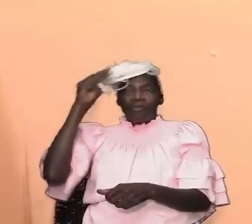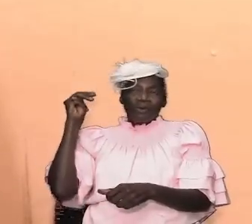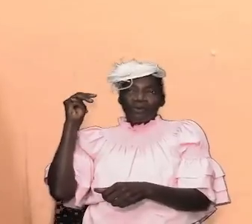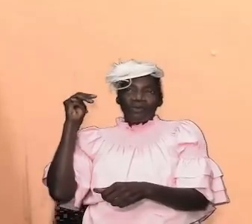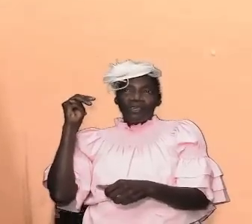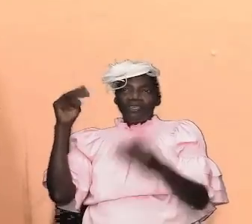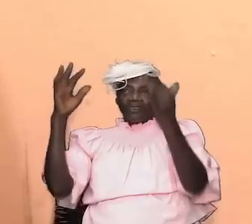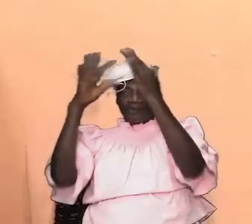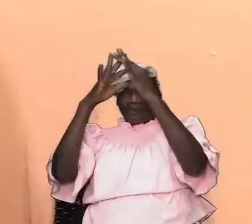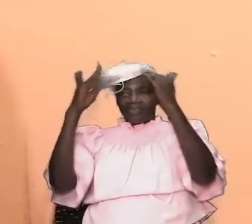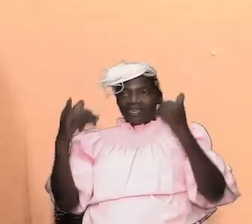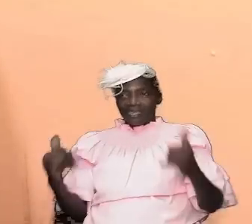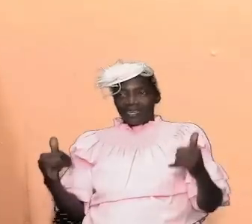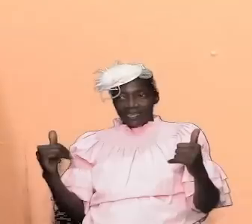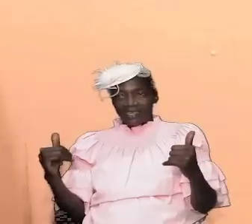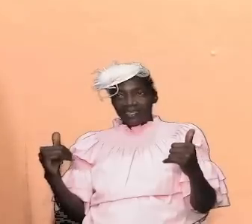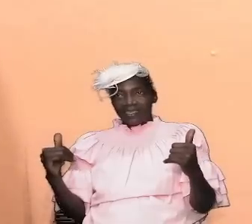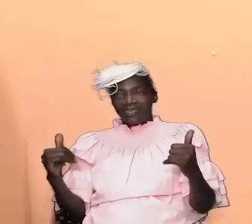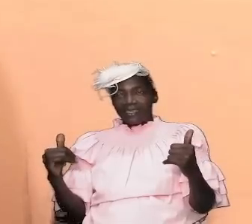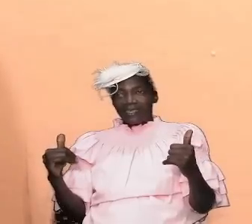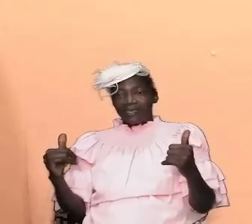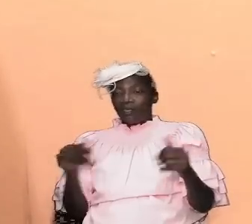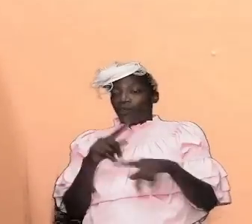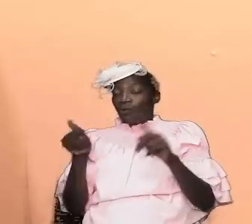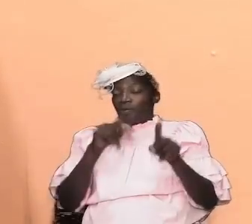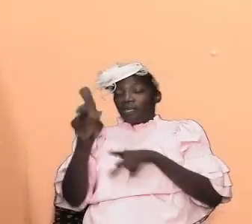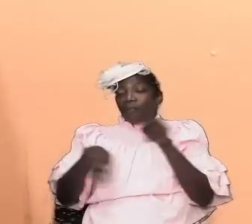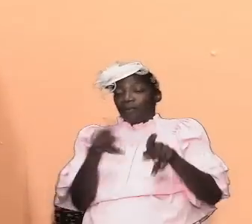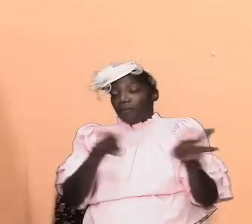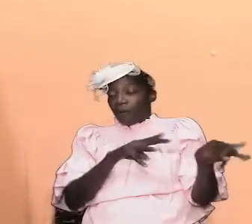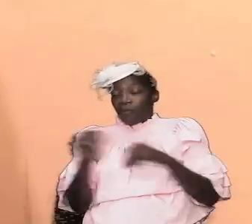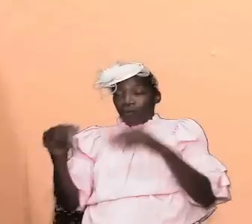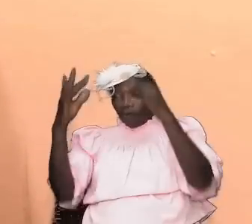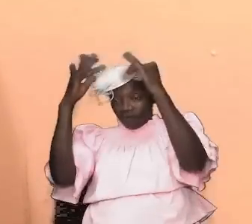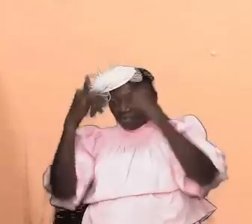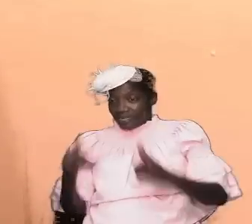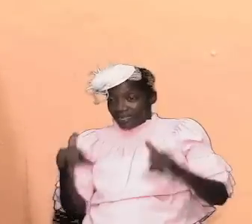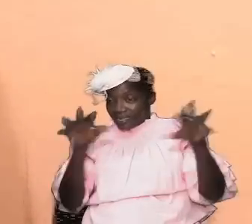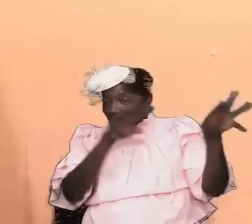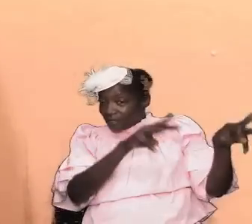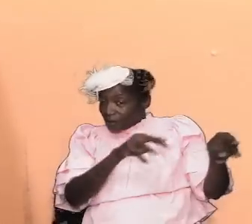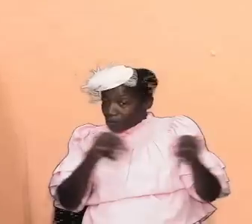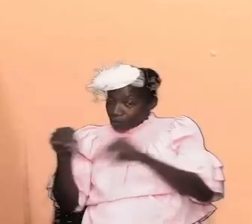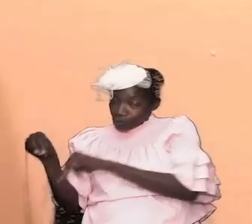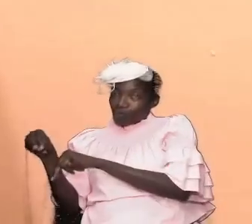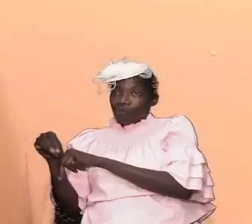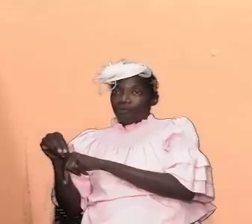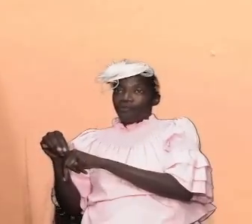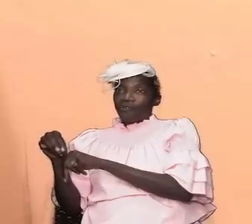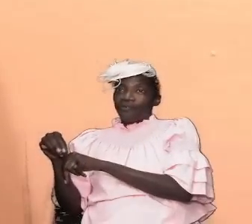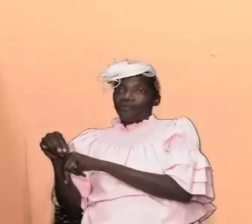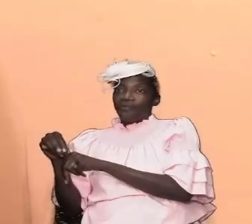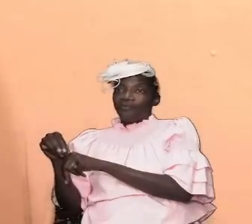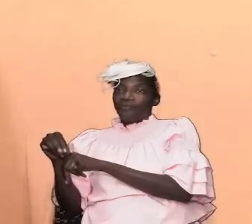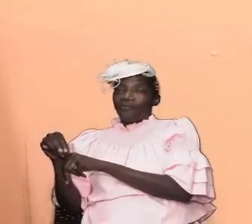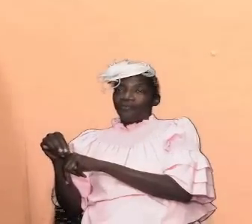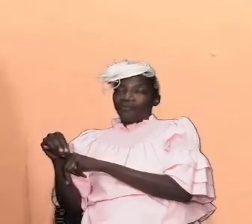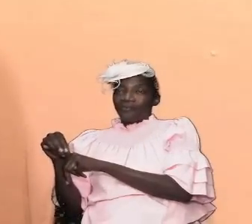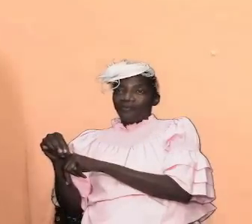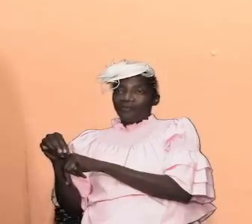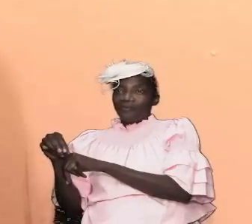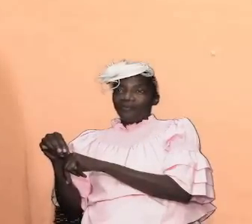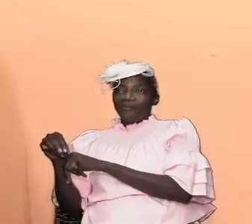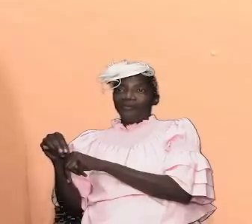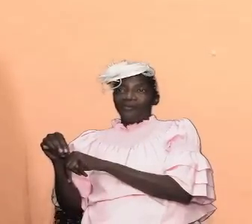a tent and it moved whenever the people moved the tent was dismantled put together and